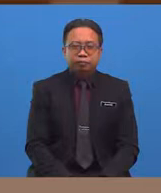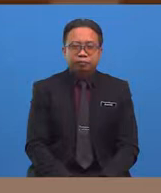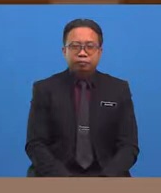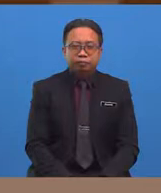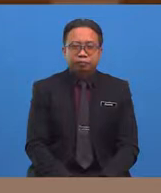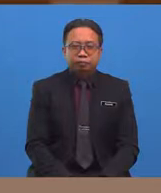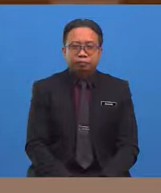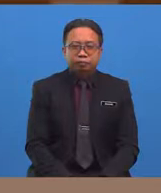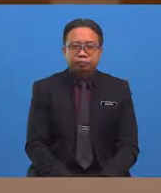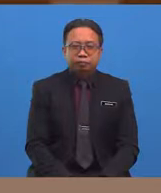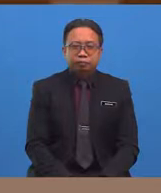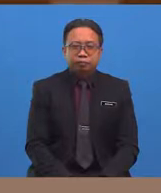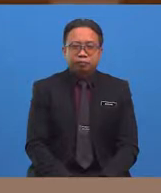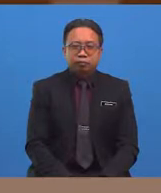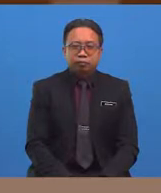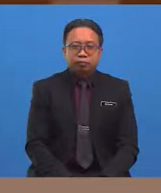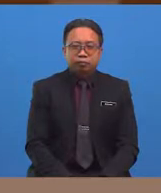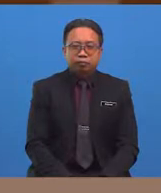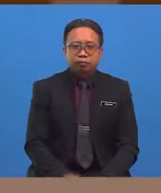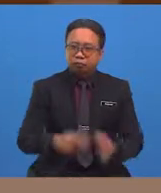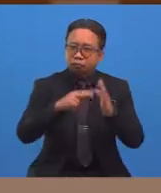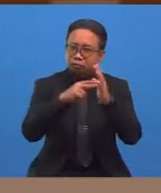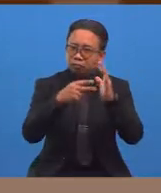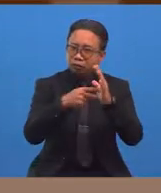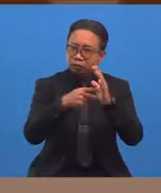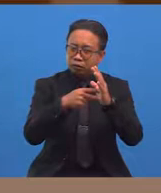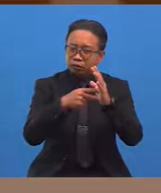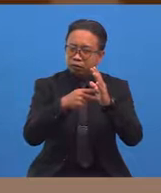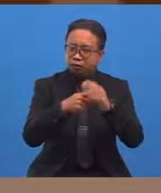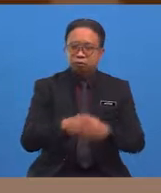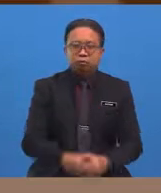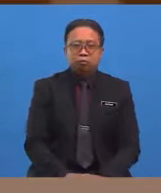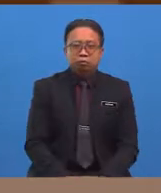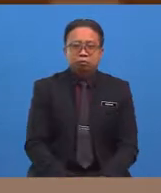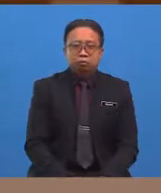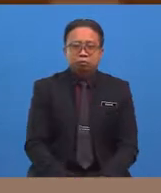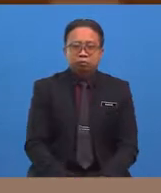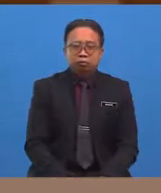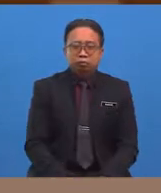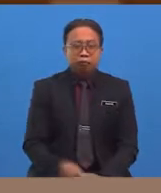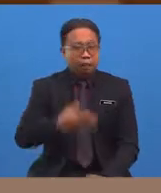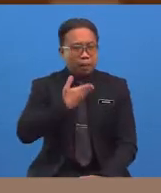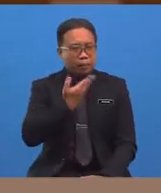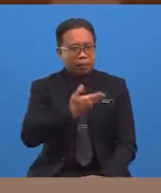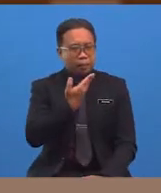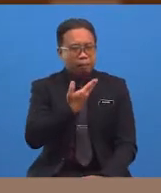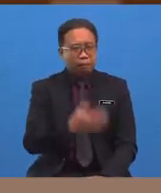Sad journey? Did you mean the opposite of it? A happy journey?